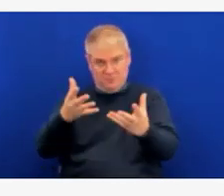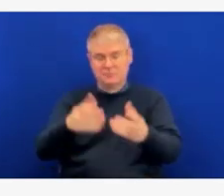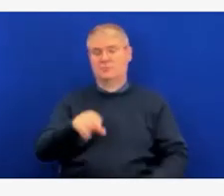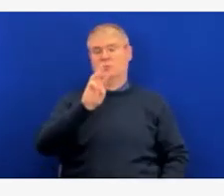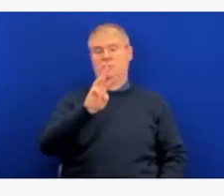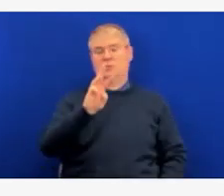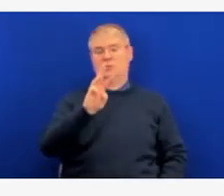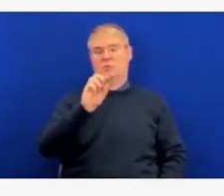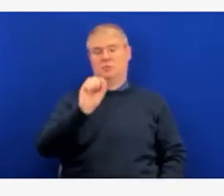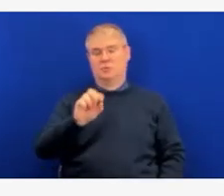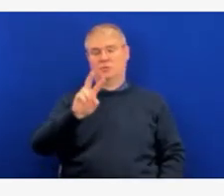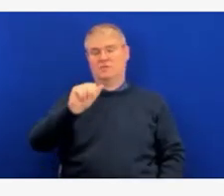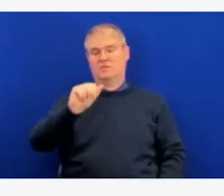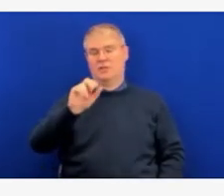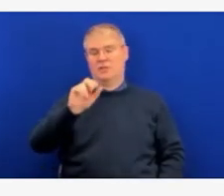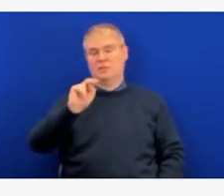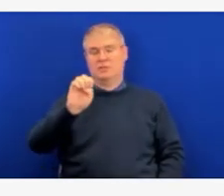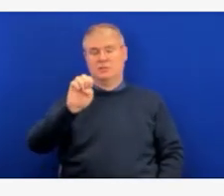over to Dr. Lisa Barker.